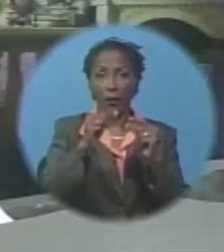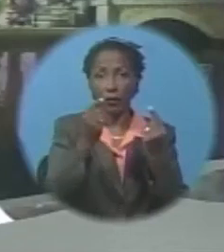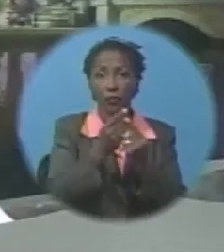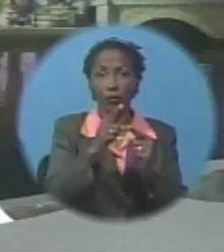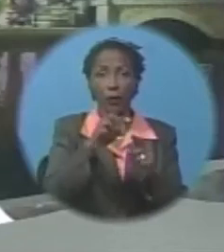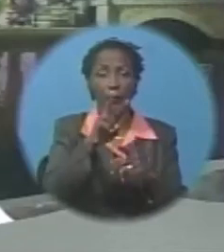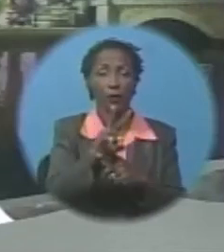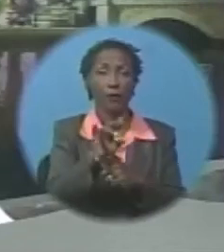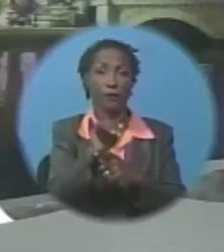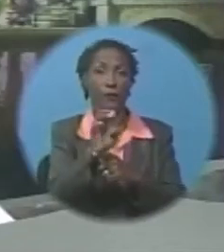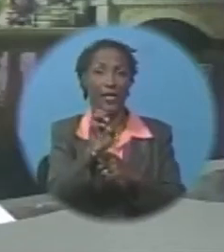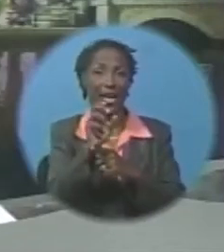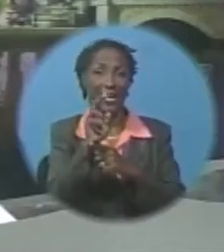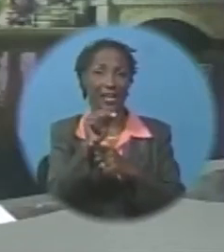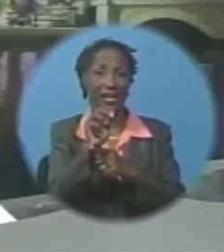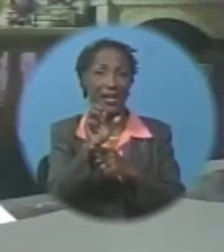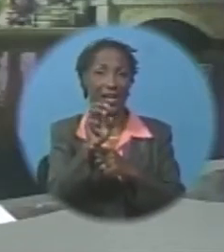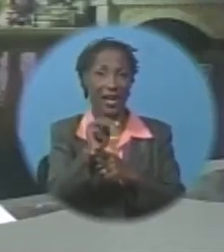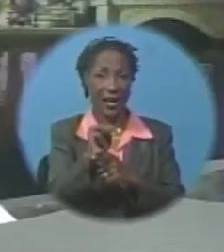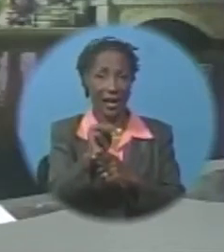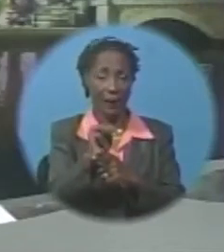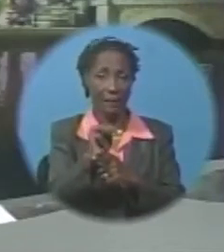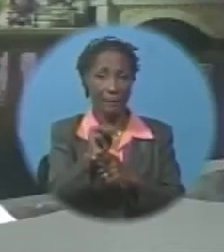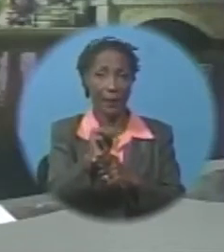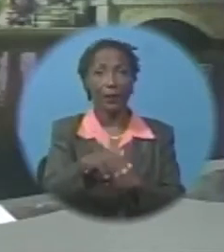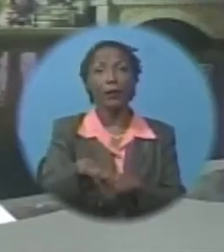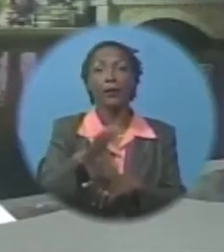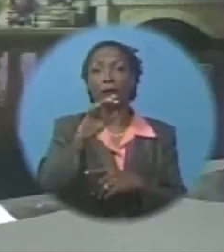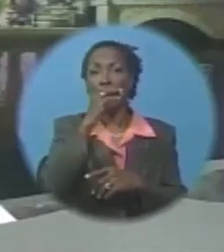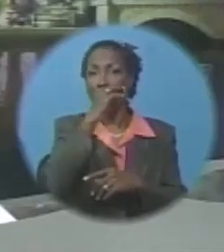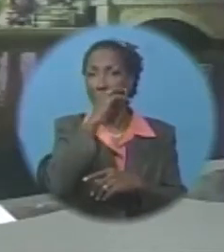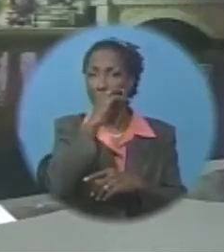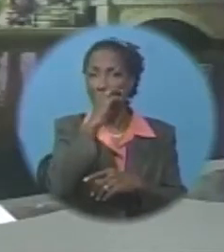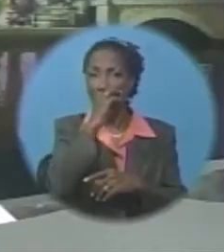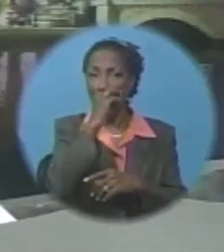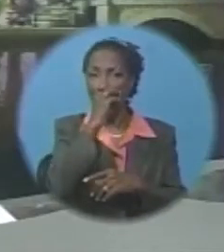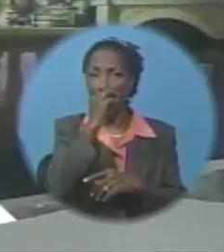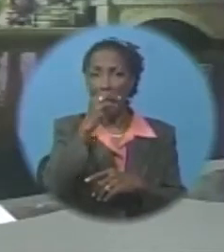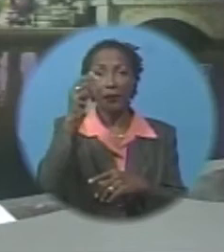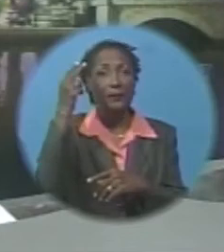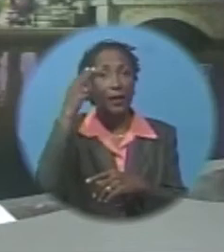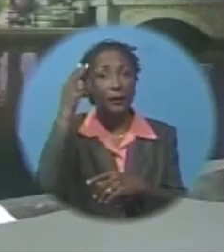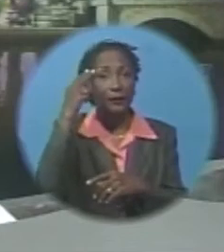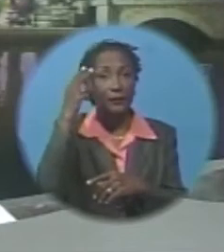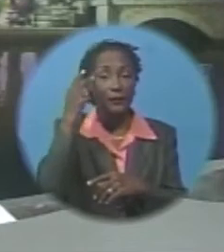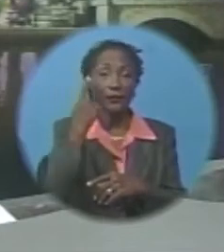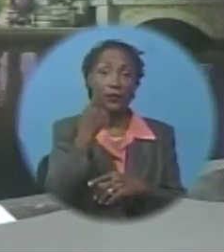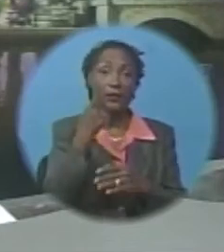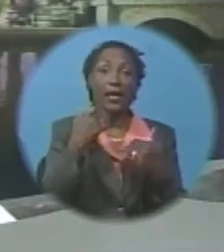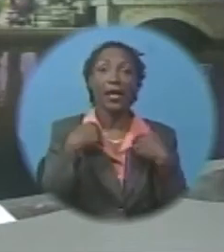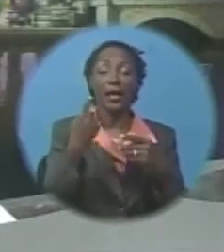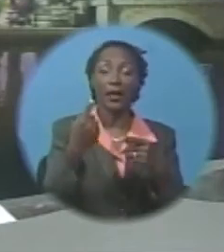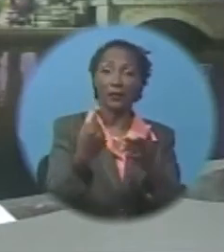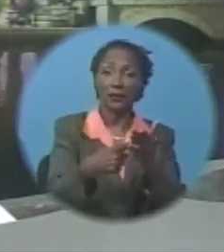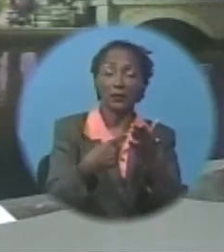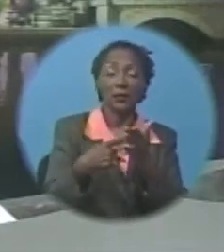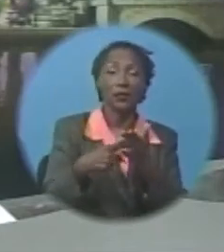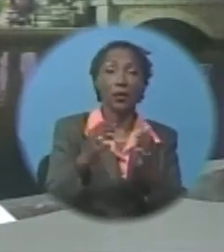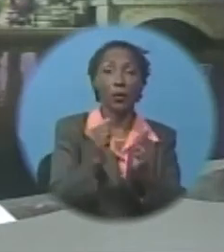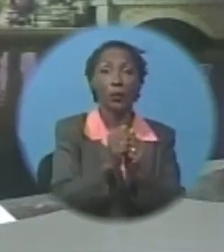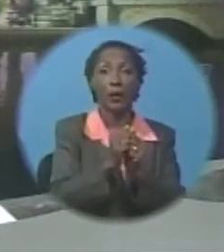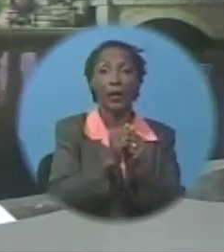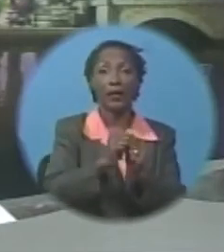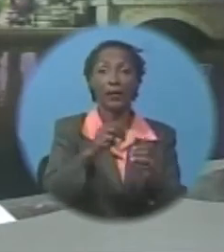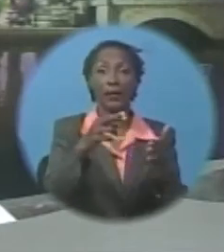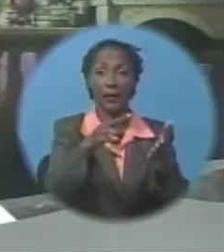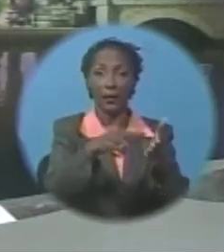attract direct investment from the Asian country. Harris recently held talks with the Vietnamese ambassador. The diplomat outlined some